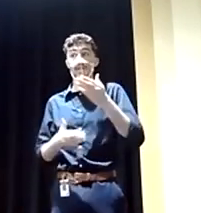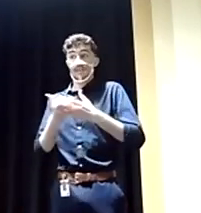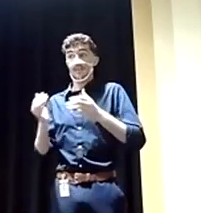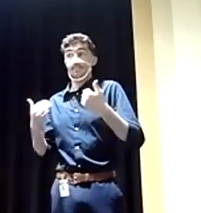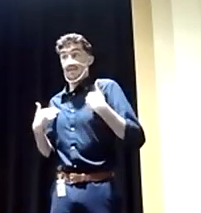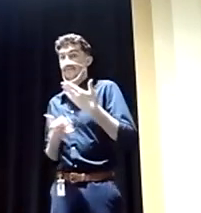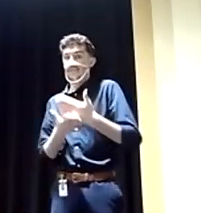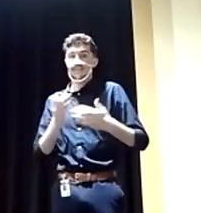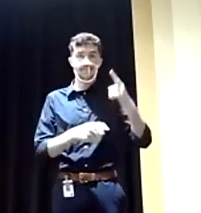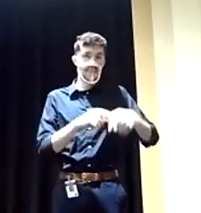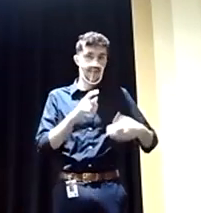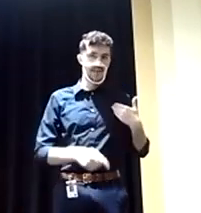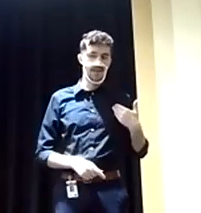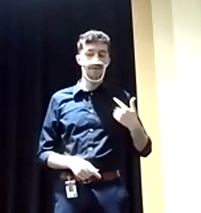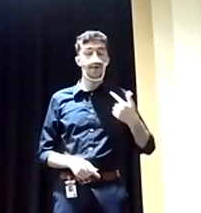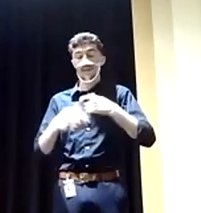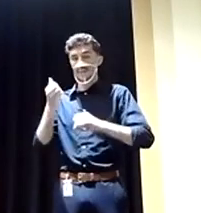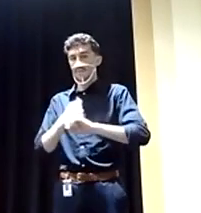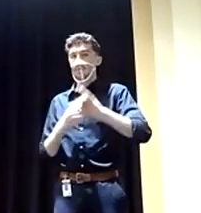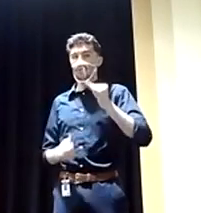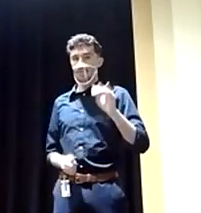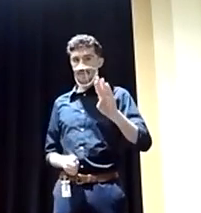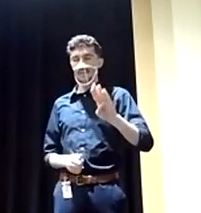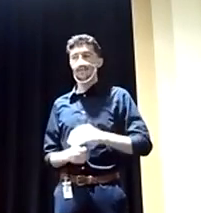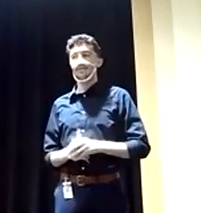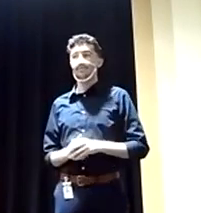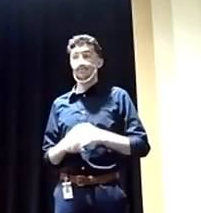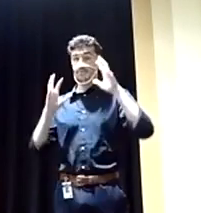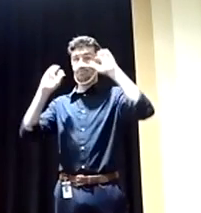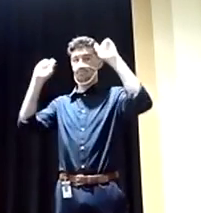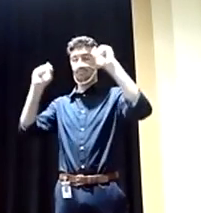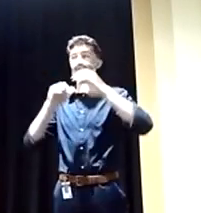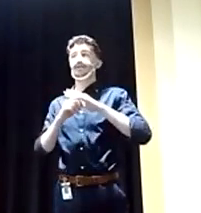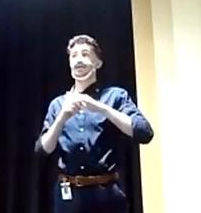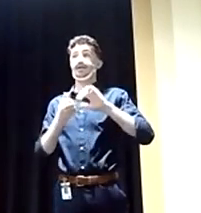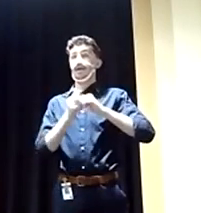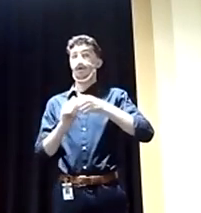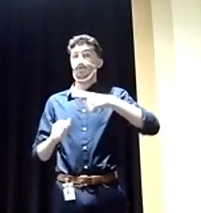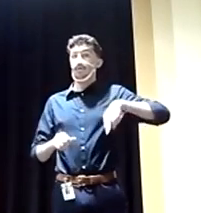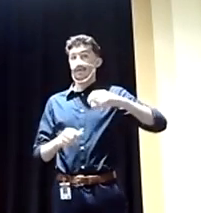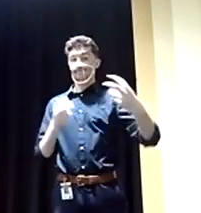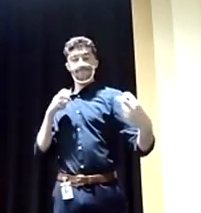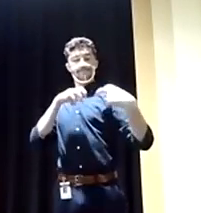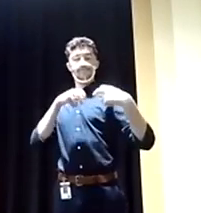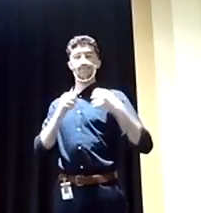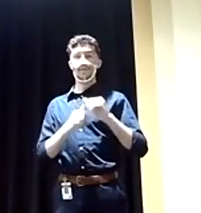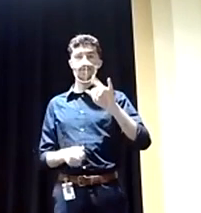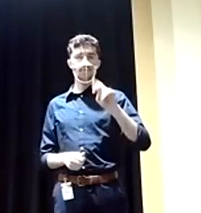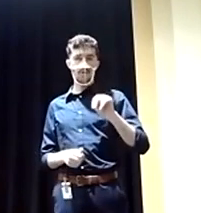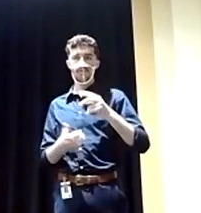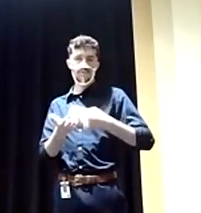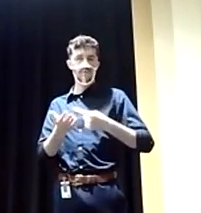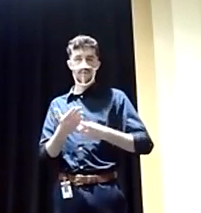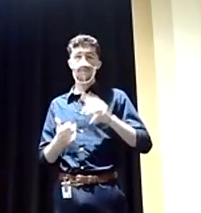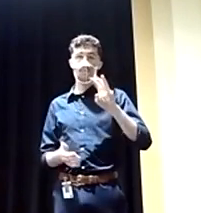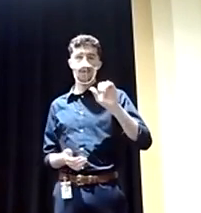President Biden's returned to the, to the table with Iran about to discuss the nuclear weapons deal. And I